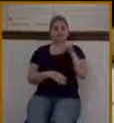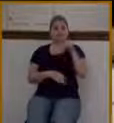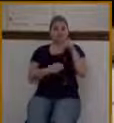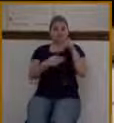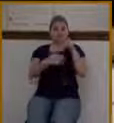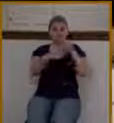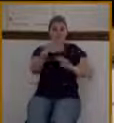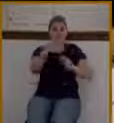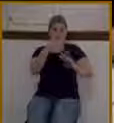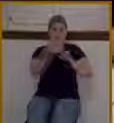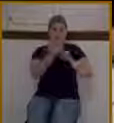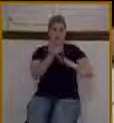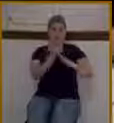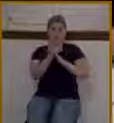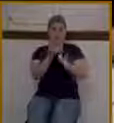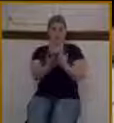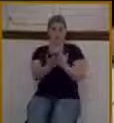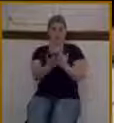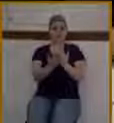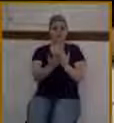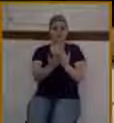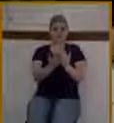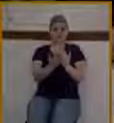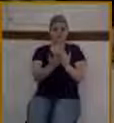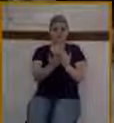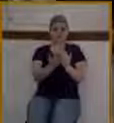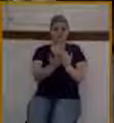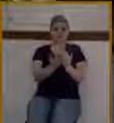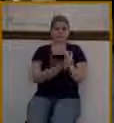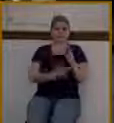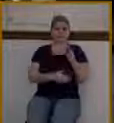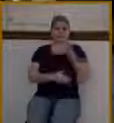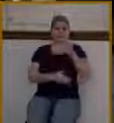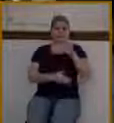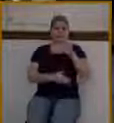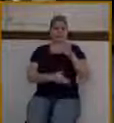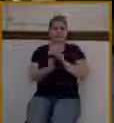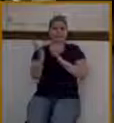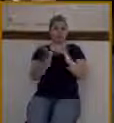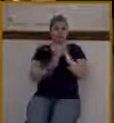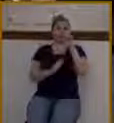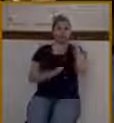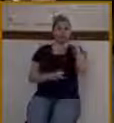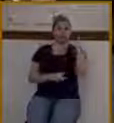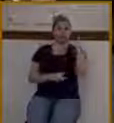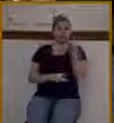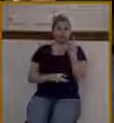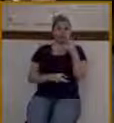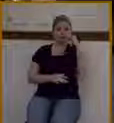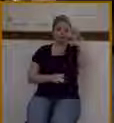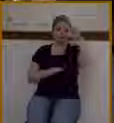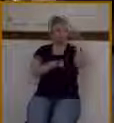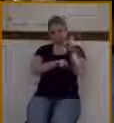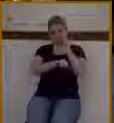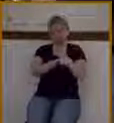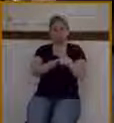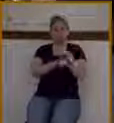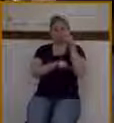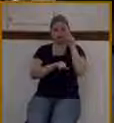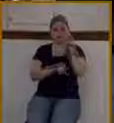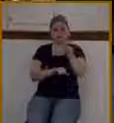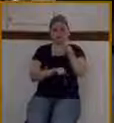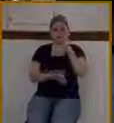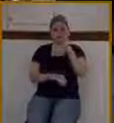that he set his face like a flint. That is, he was so determined to get there. But, beloved, just know this, that